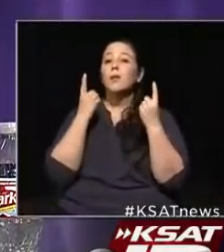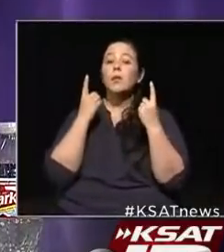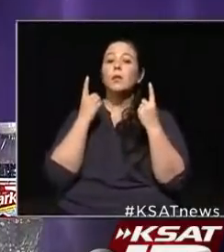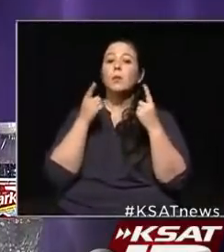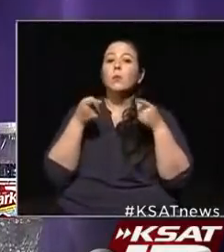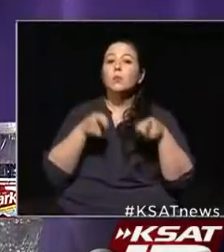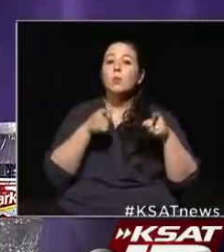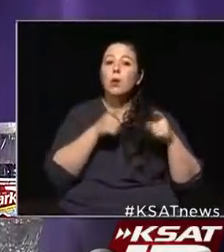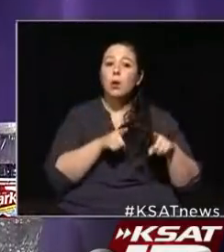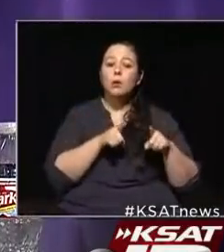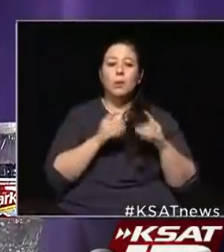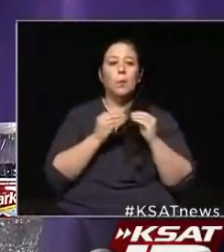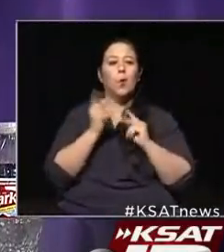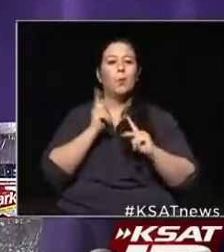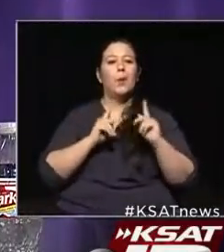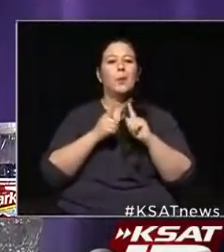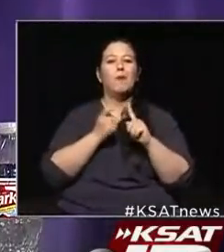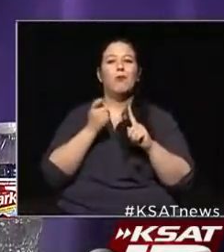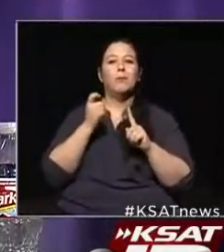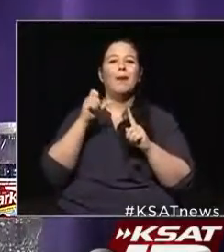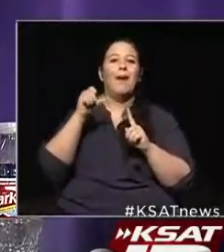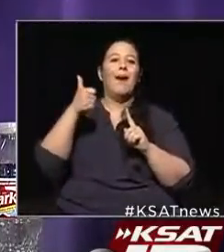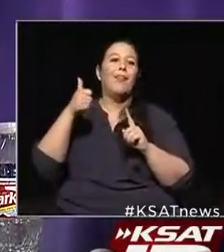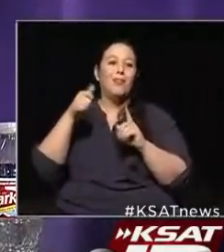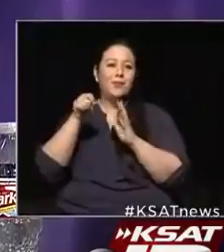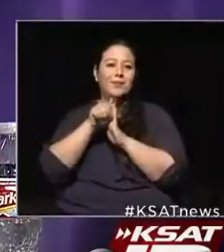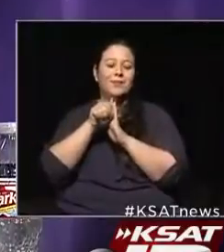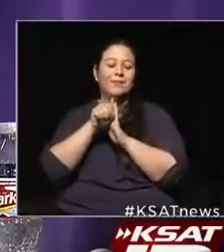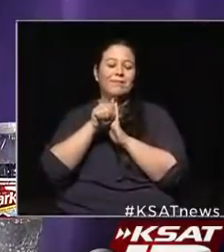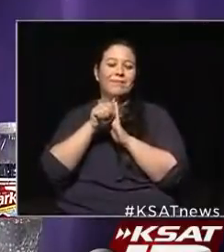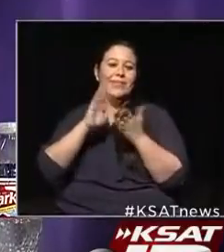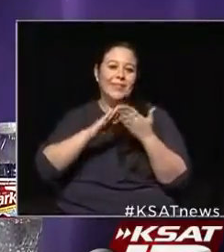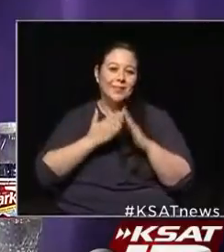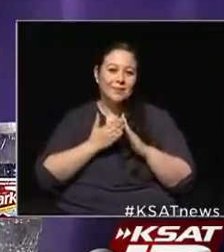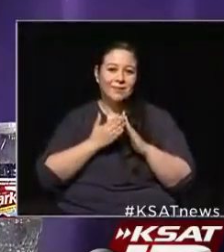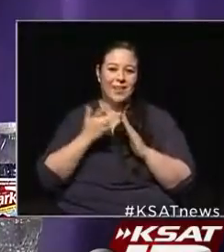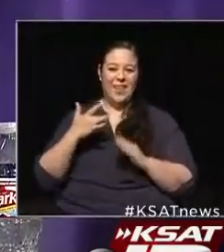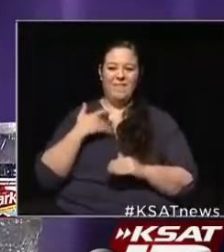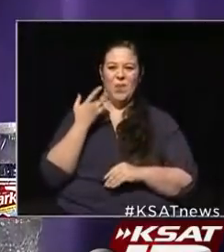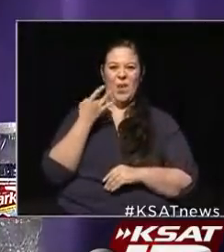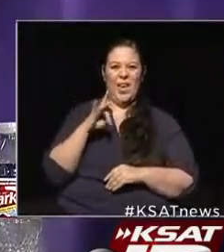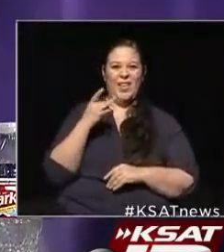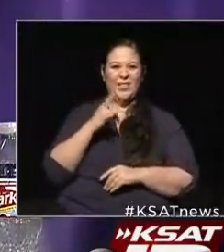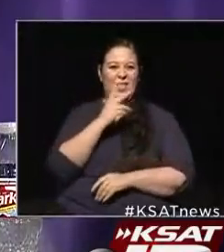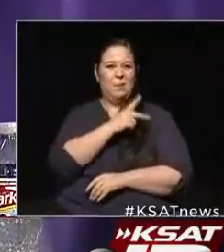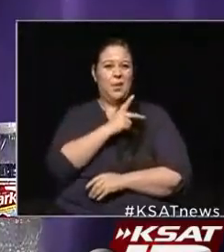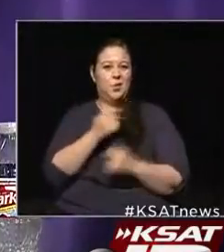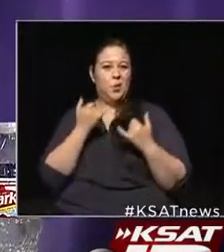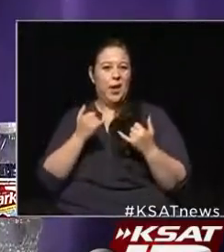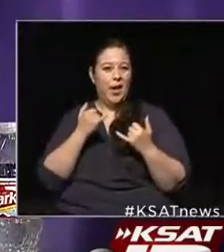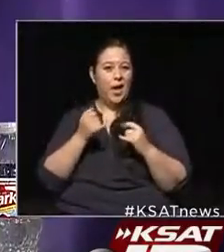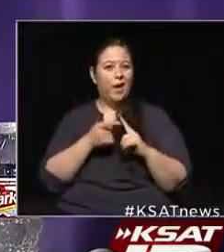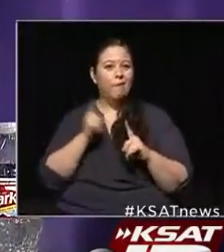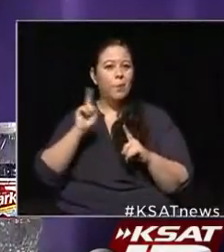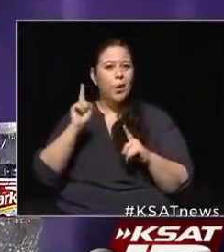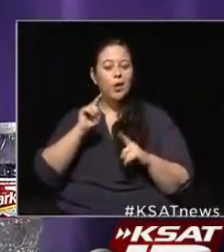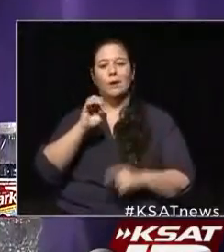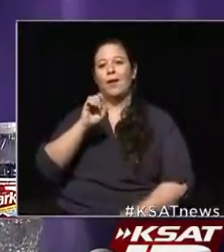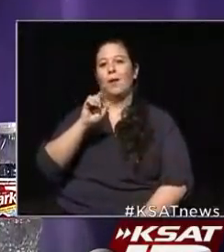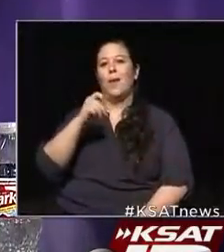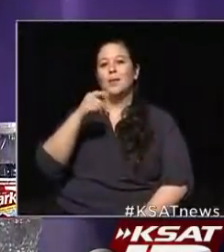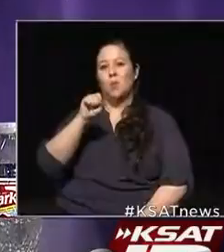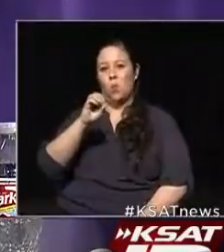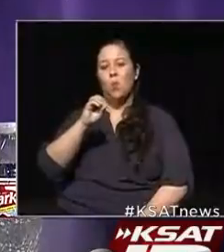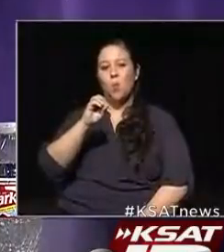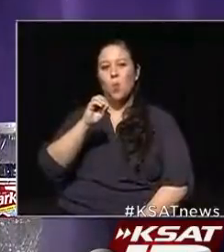us, we are getting more people from outside. I believe we have 18 patients now from El Paso